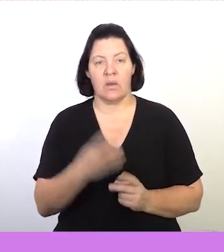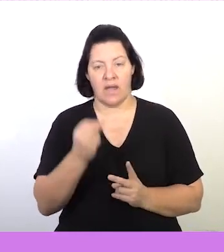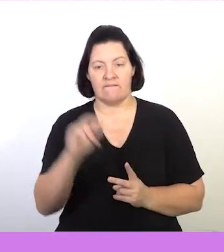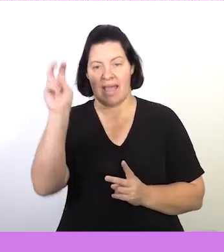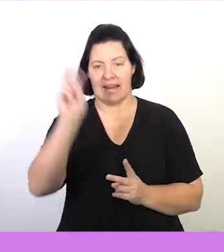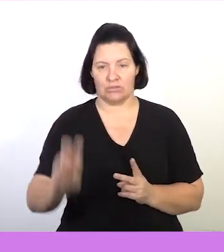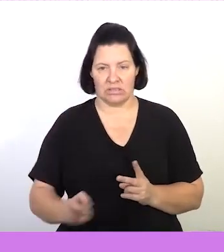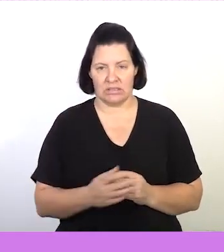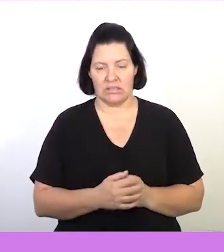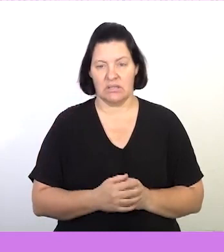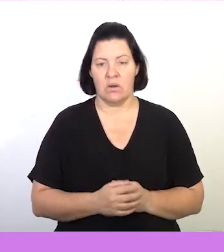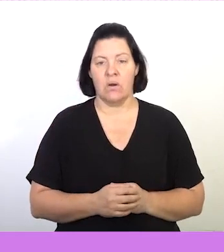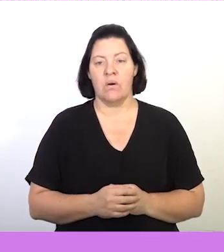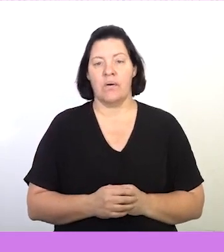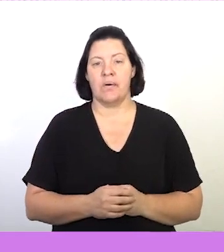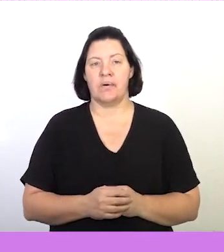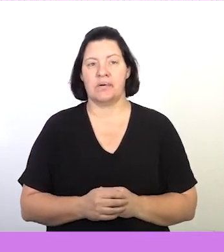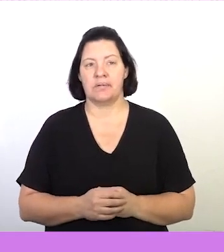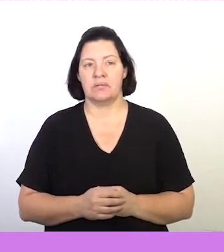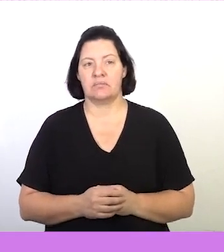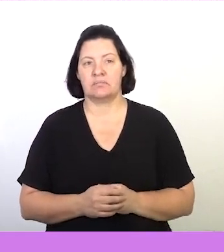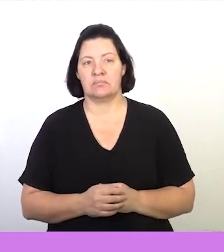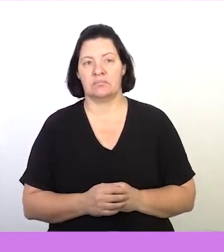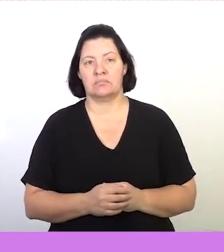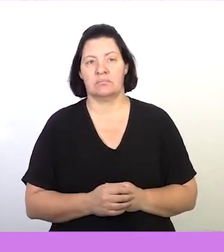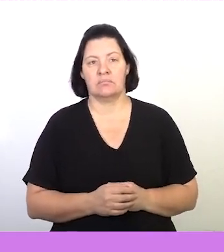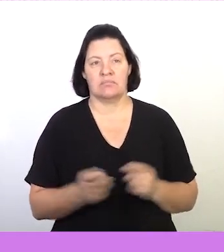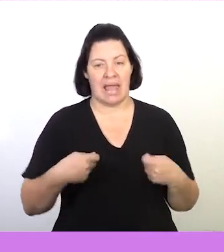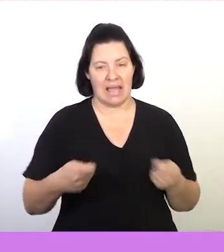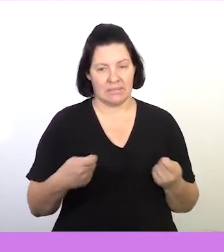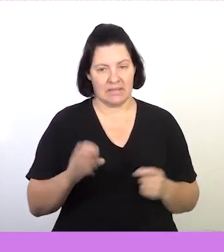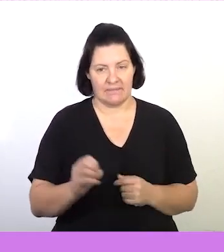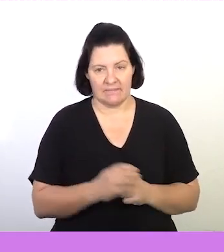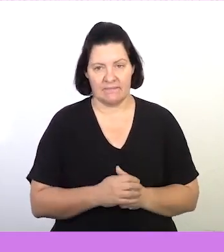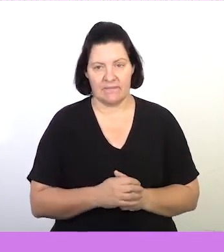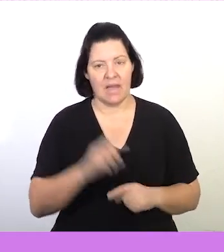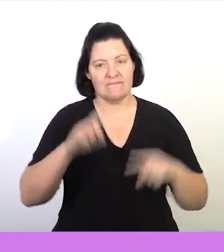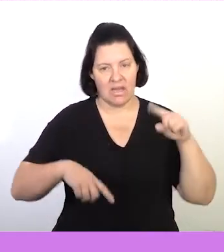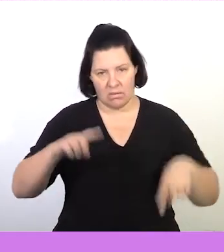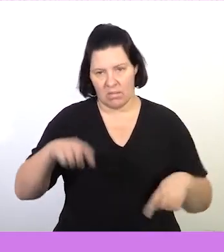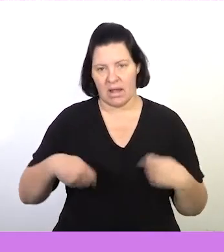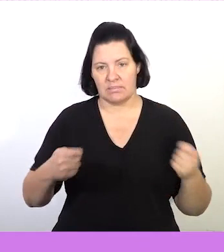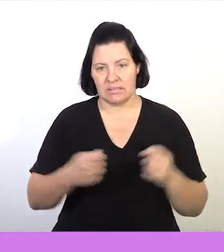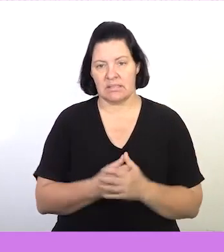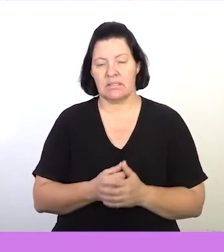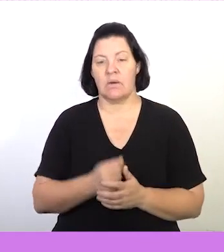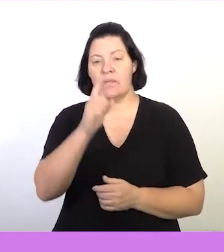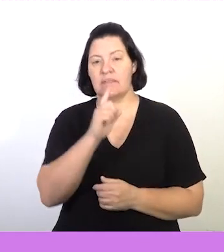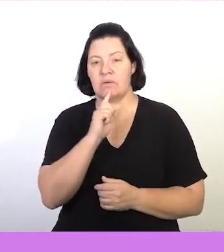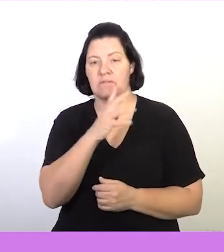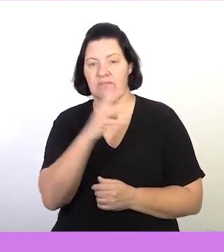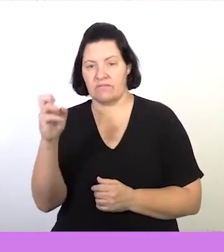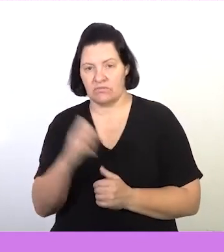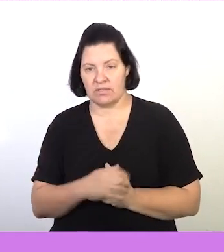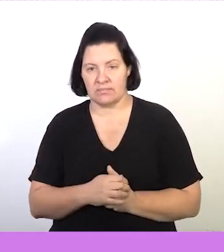Then we have electricity which is also an expense. A variable one. That will be